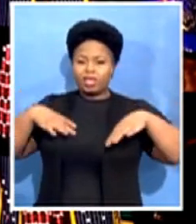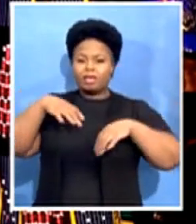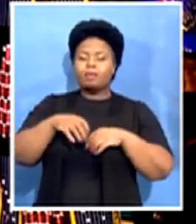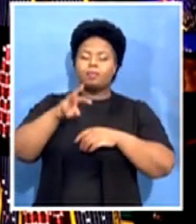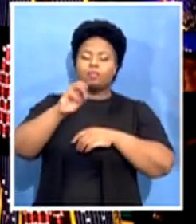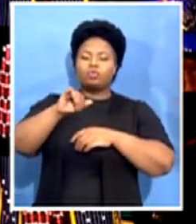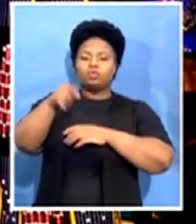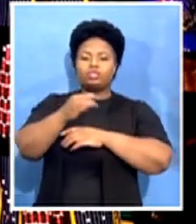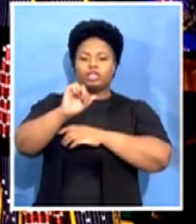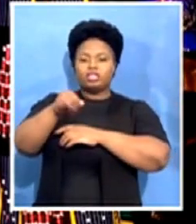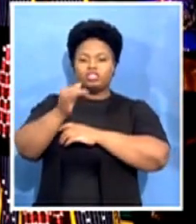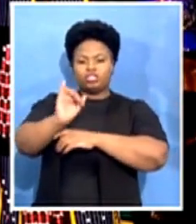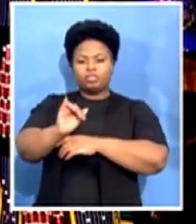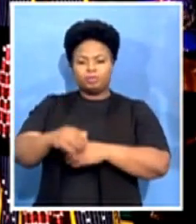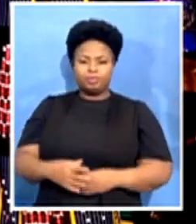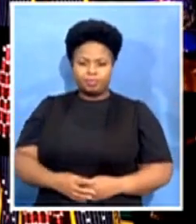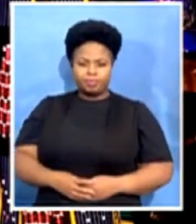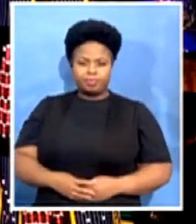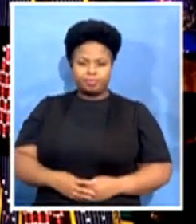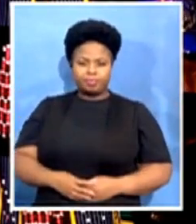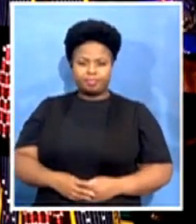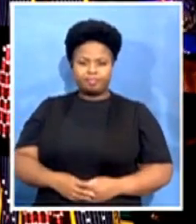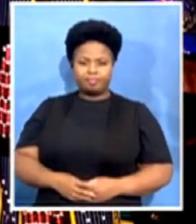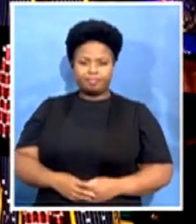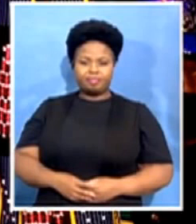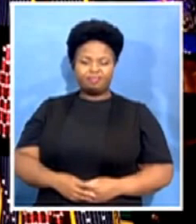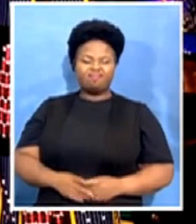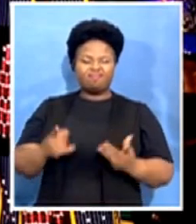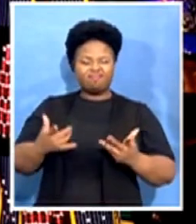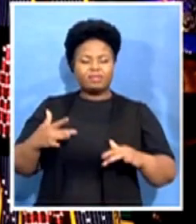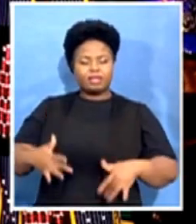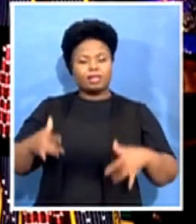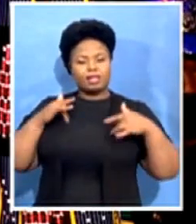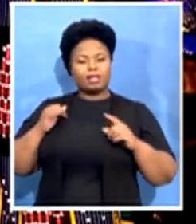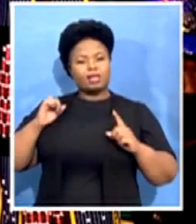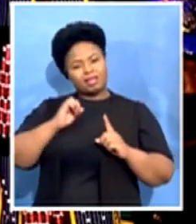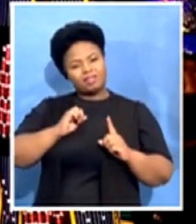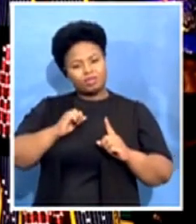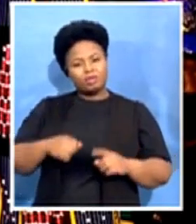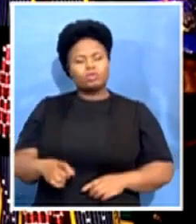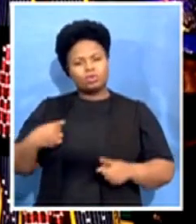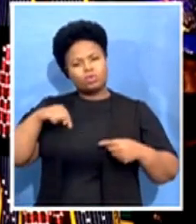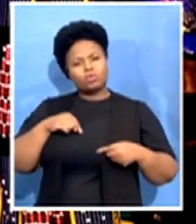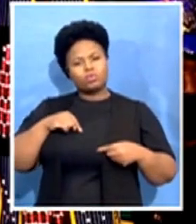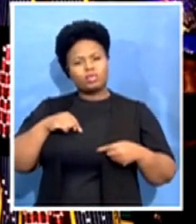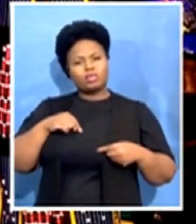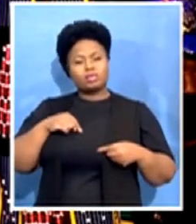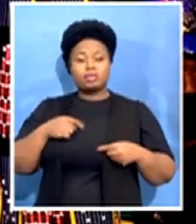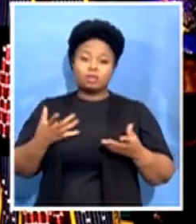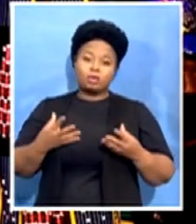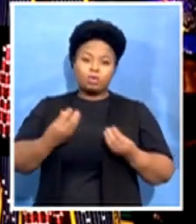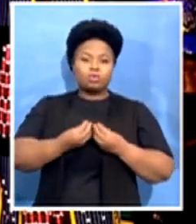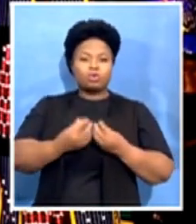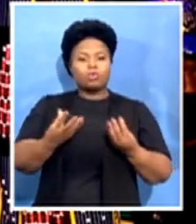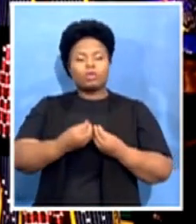And following her life, we have held hands with Queen Mandantis, the